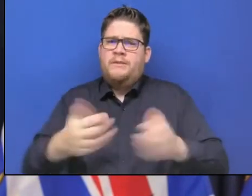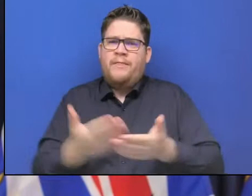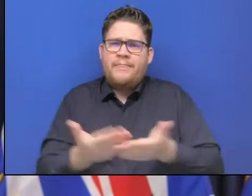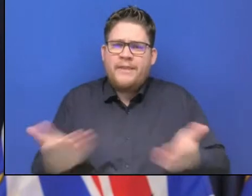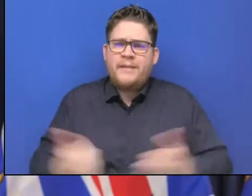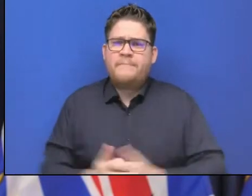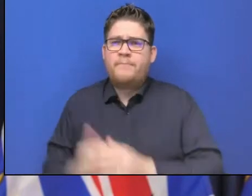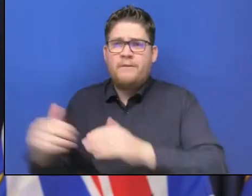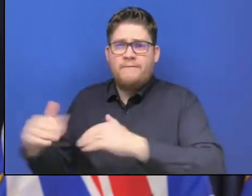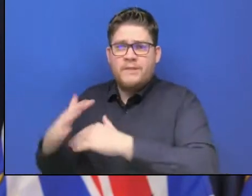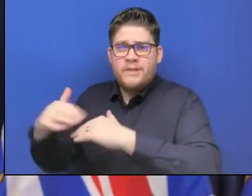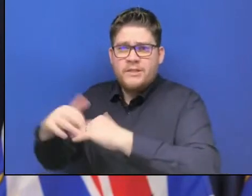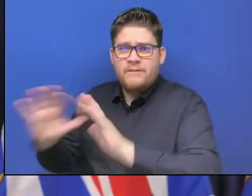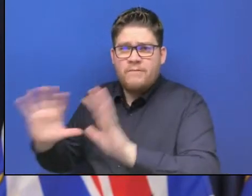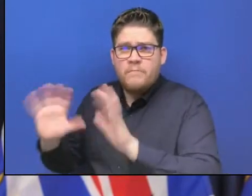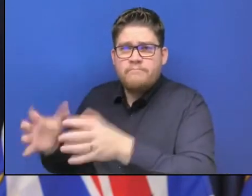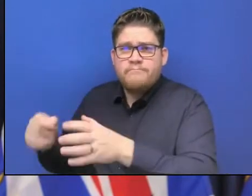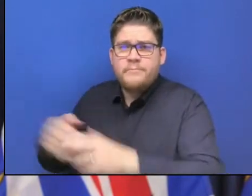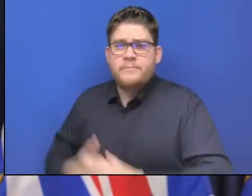reduction projects for the future.